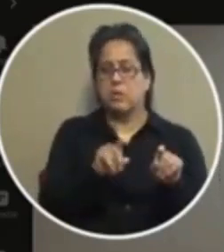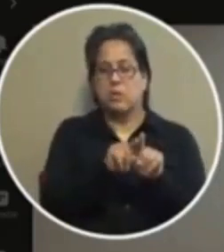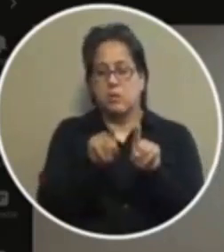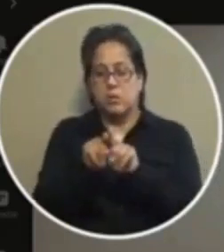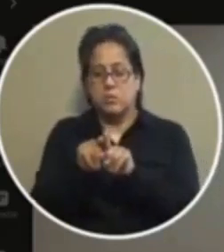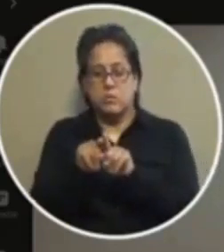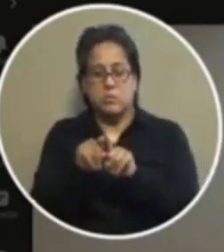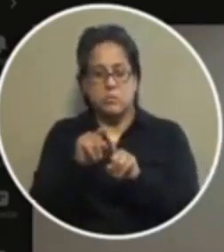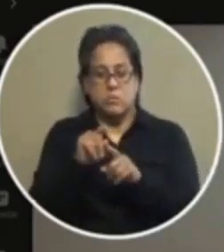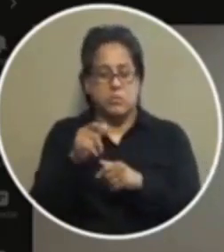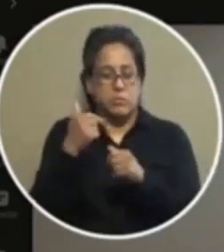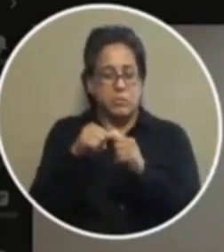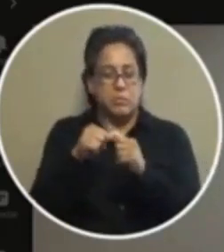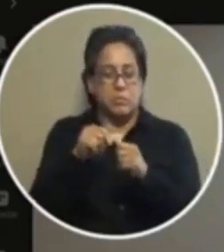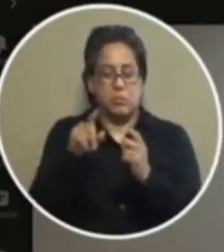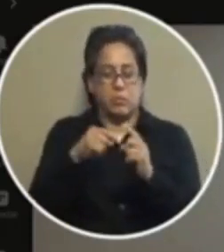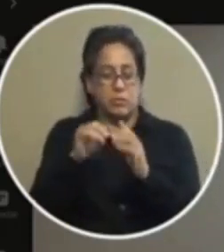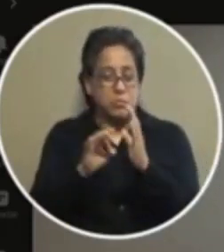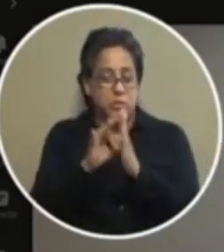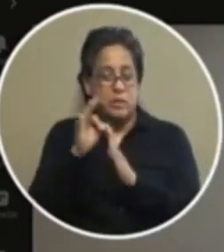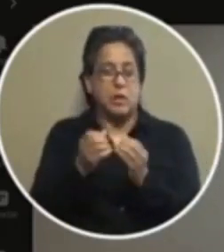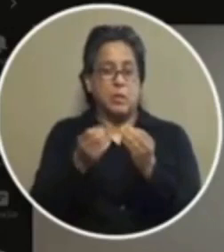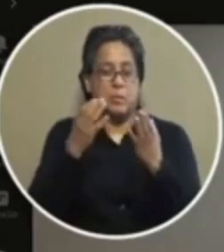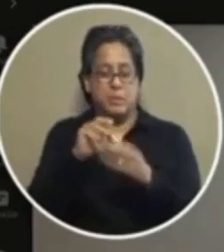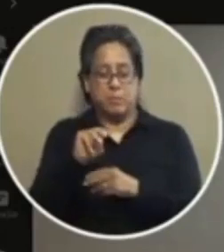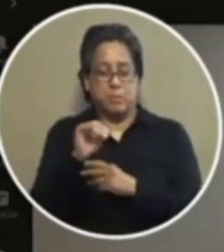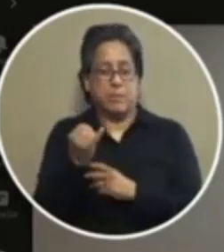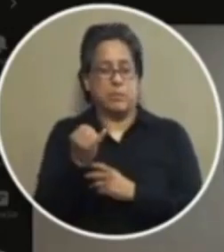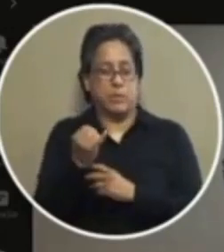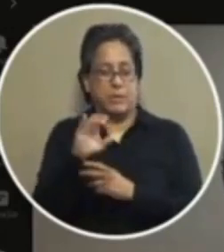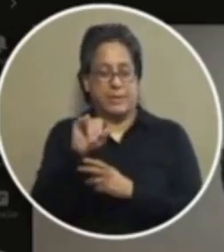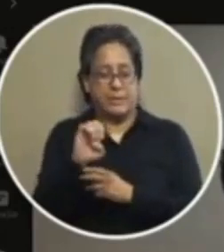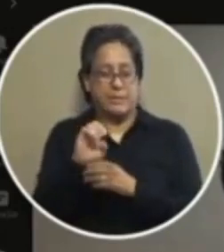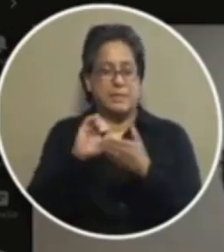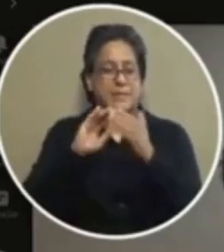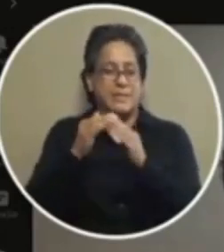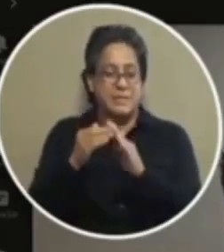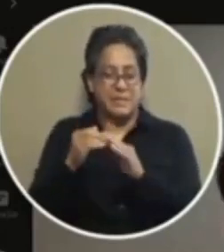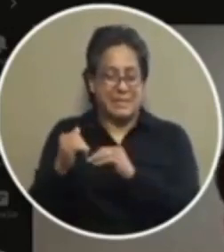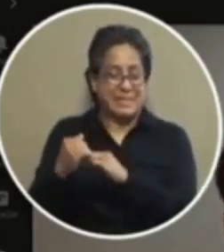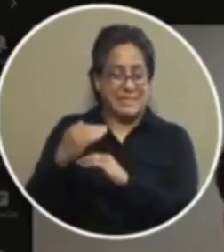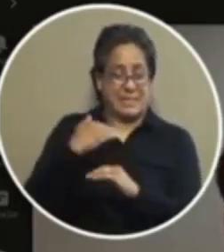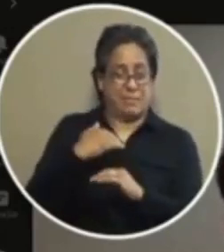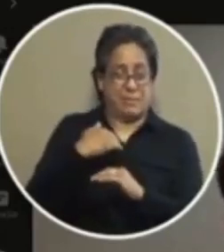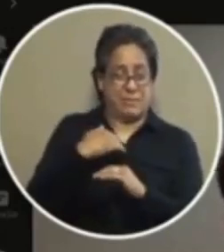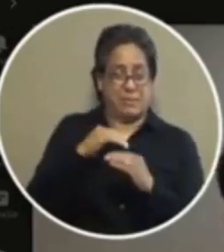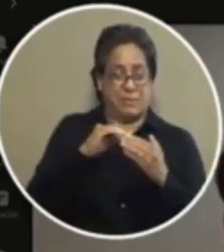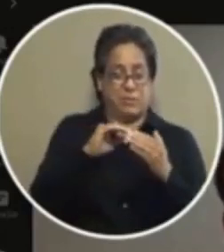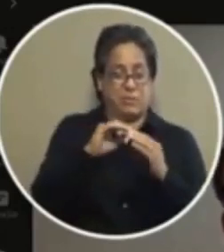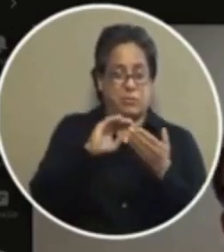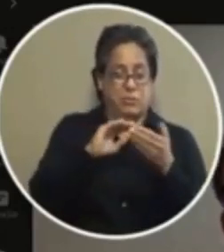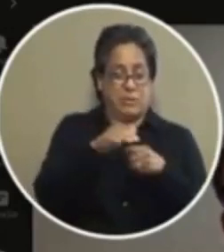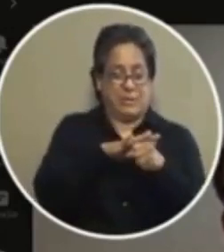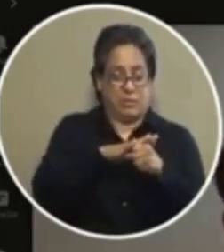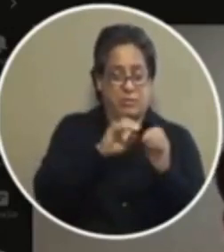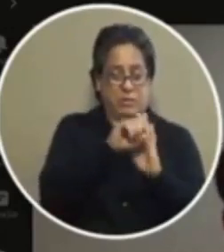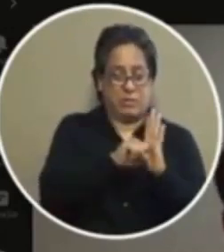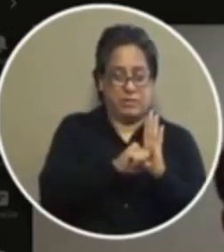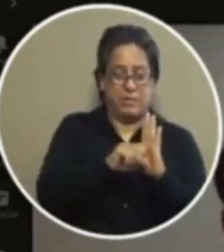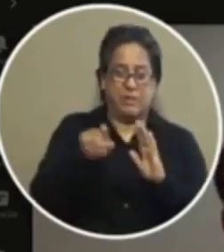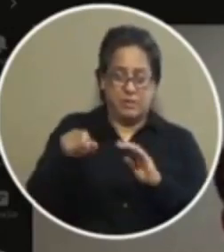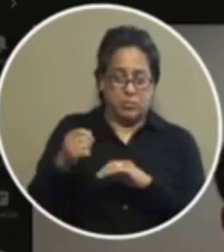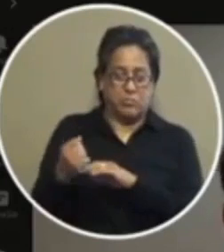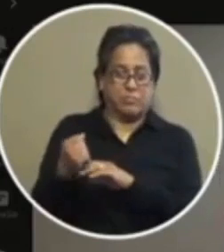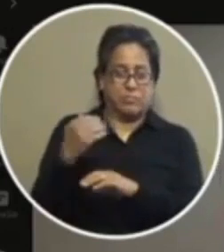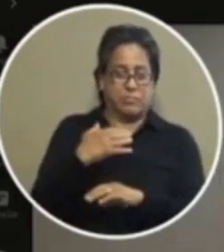account here when you count the number of marijuana cases that that the city has sent to me those cases have also come